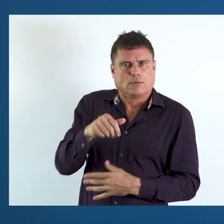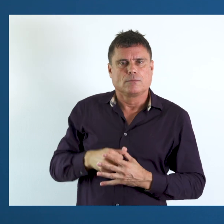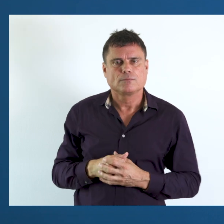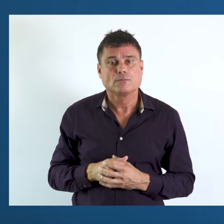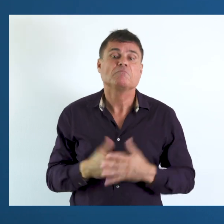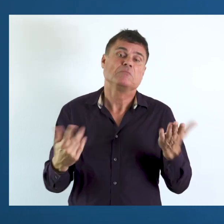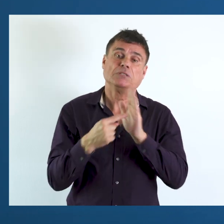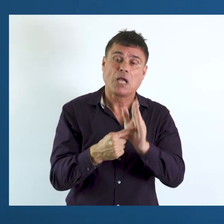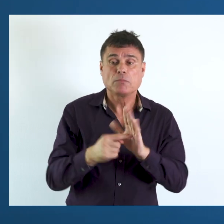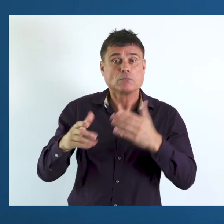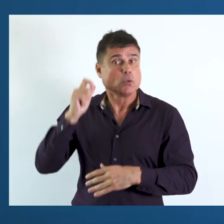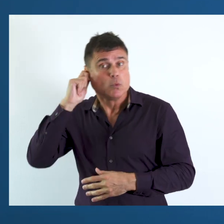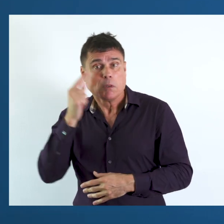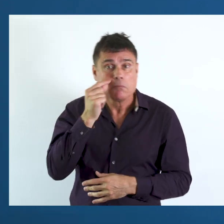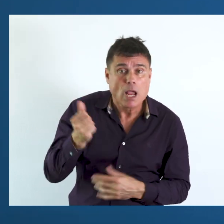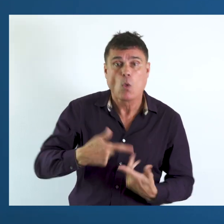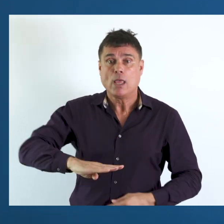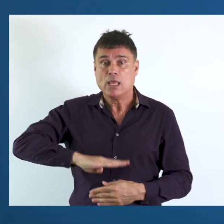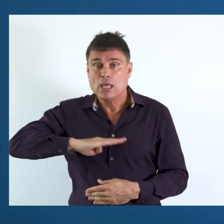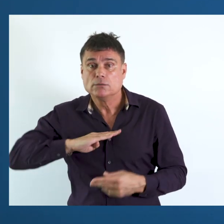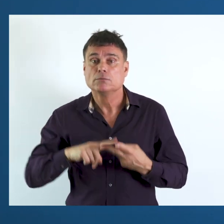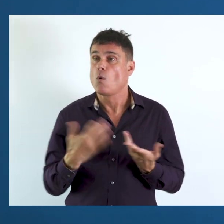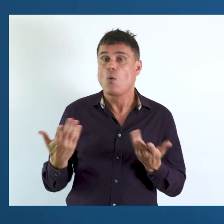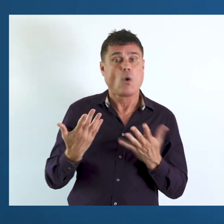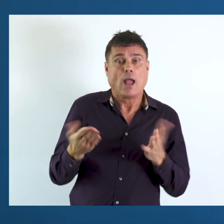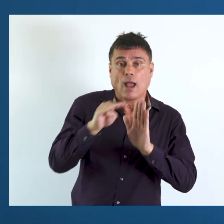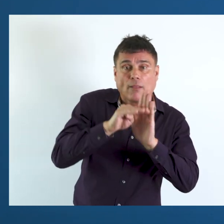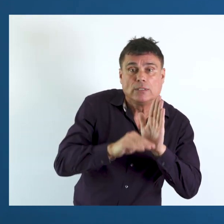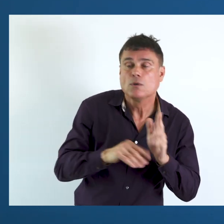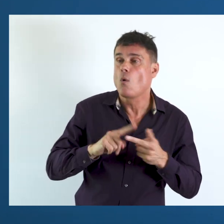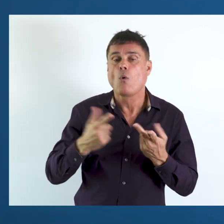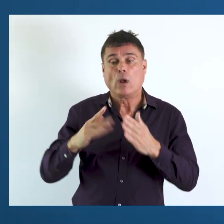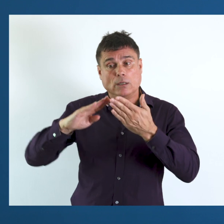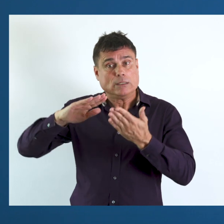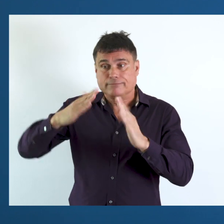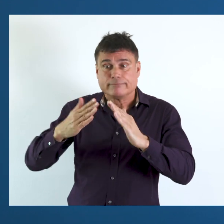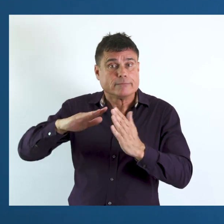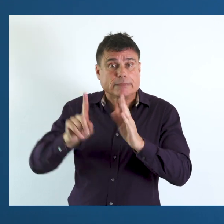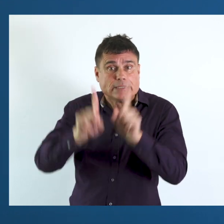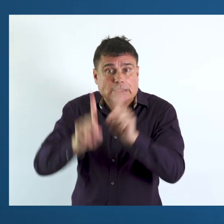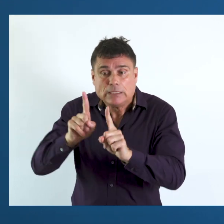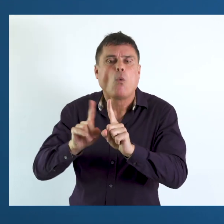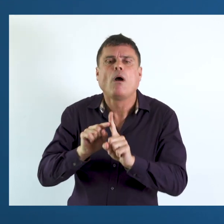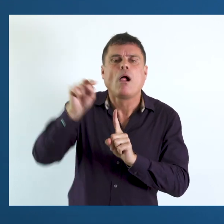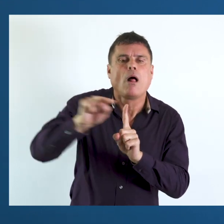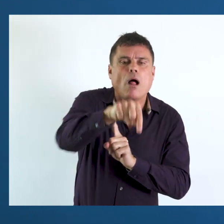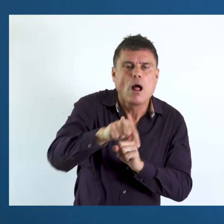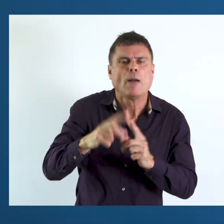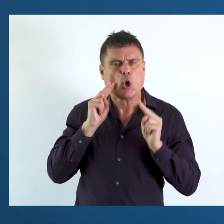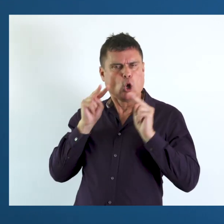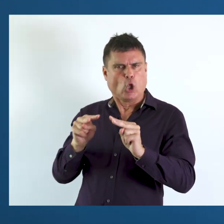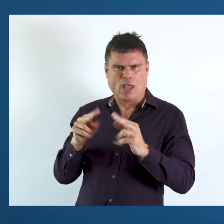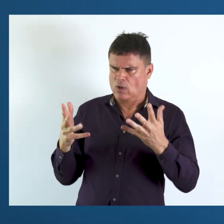distribution of people with disabilities by, for example, sex, or age, or ethnicity, or